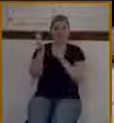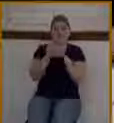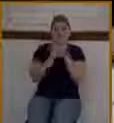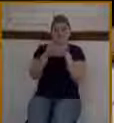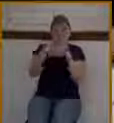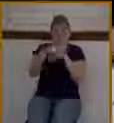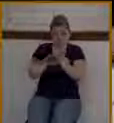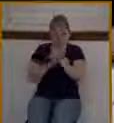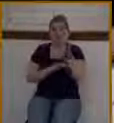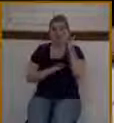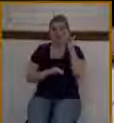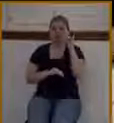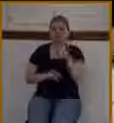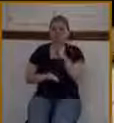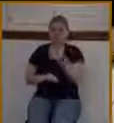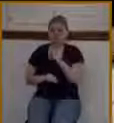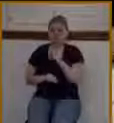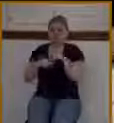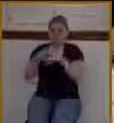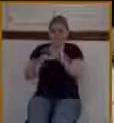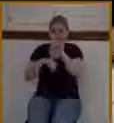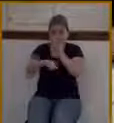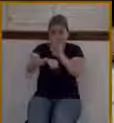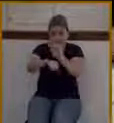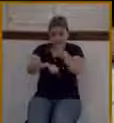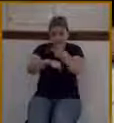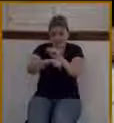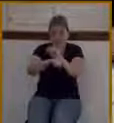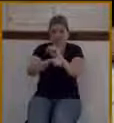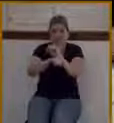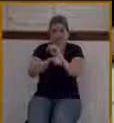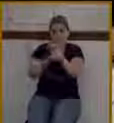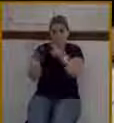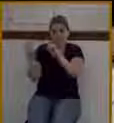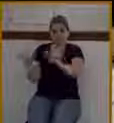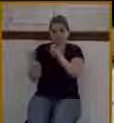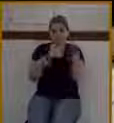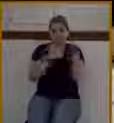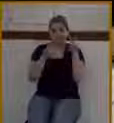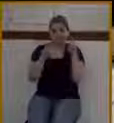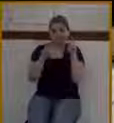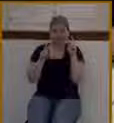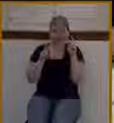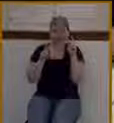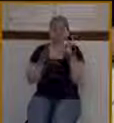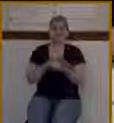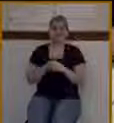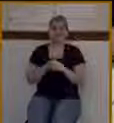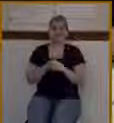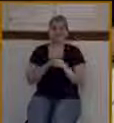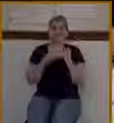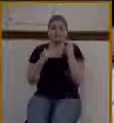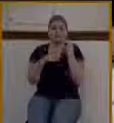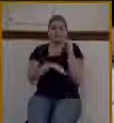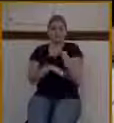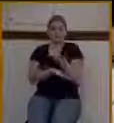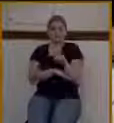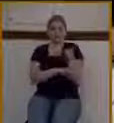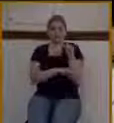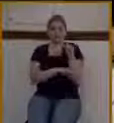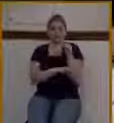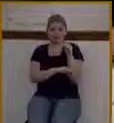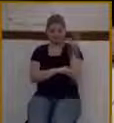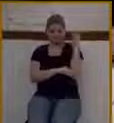into the temple. And when he had looked round about upon all things, and now the evening tide was come, he went